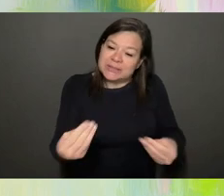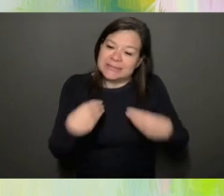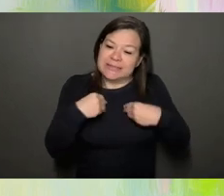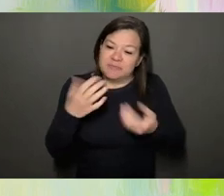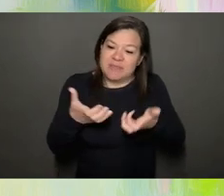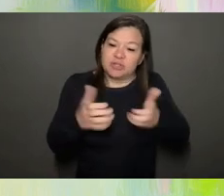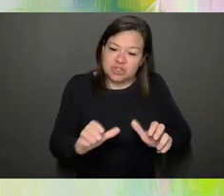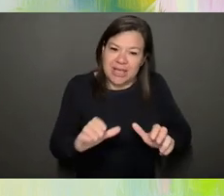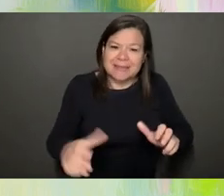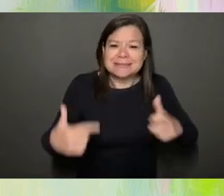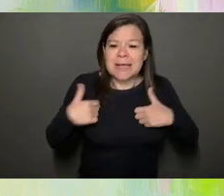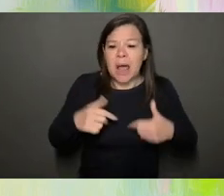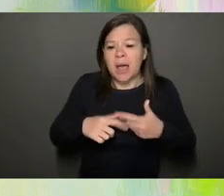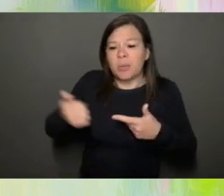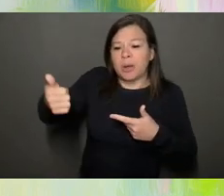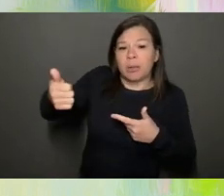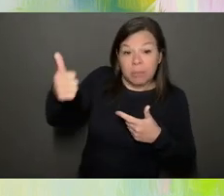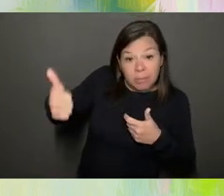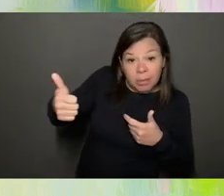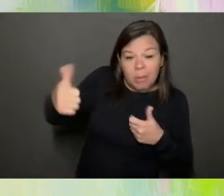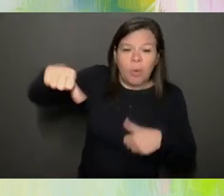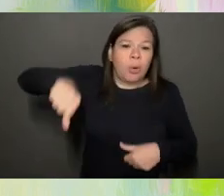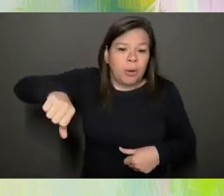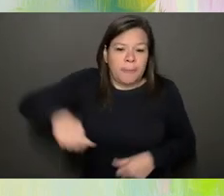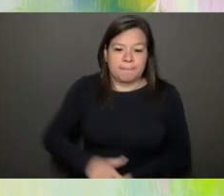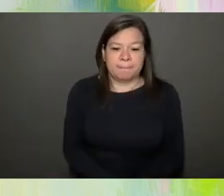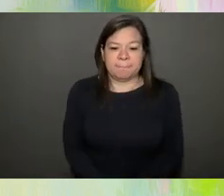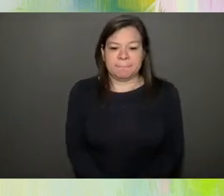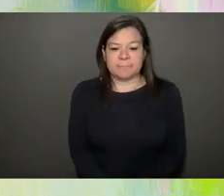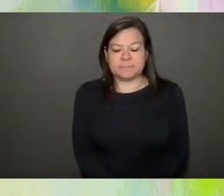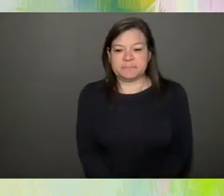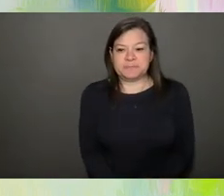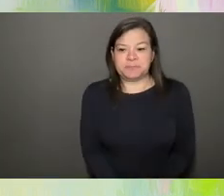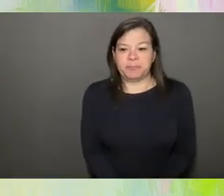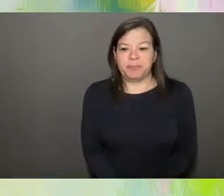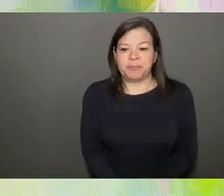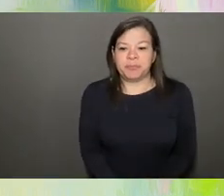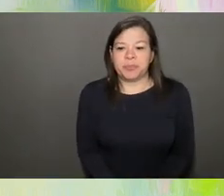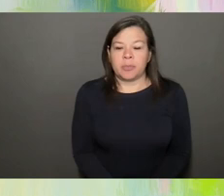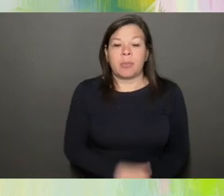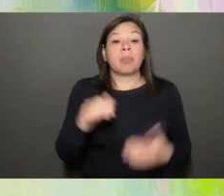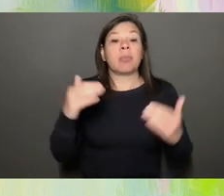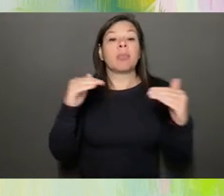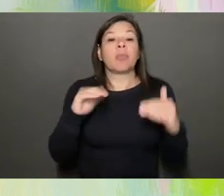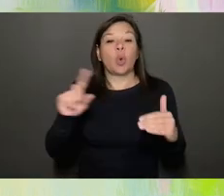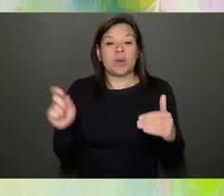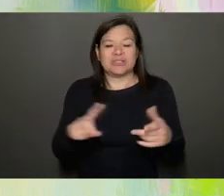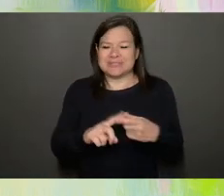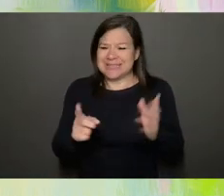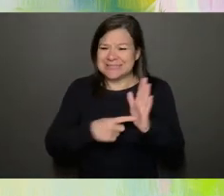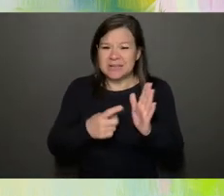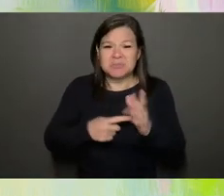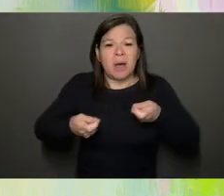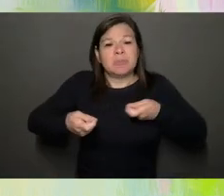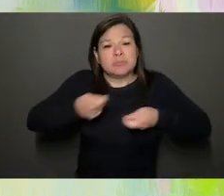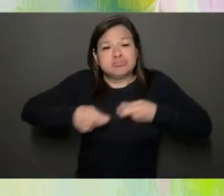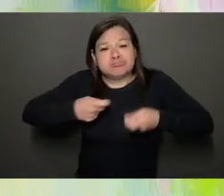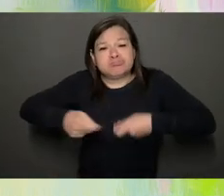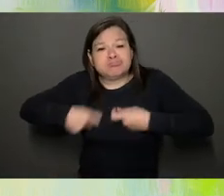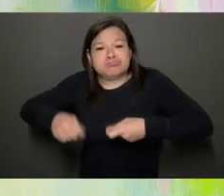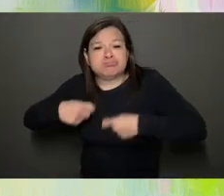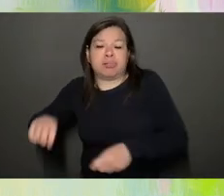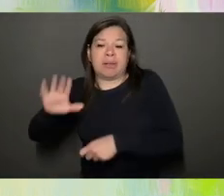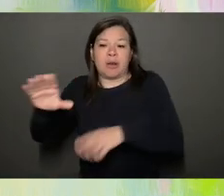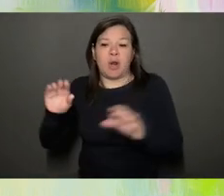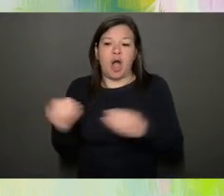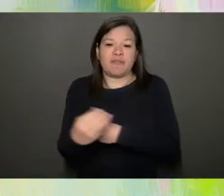So it says, sometimes there's a lot of rapid turnover. So you lose your champions and have to start over. And